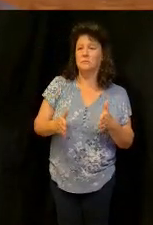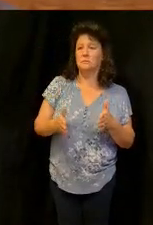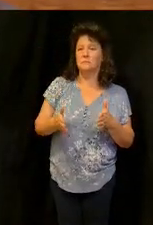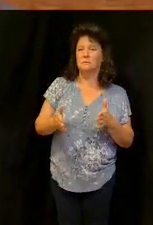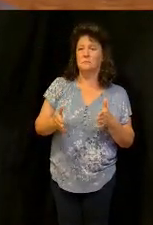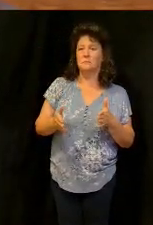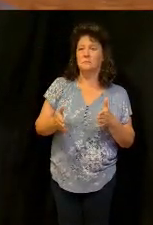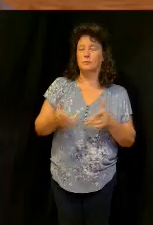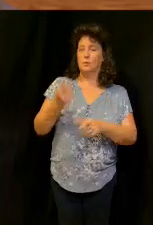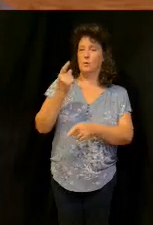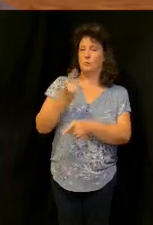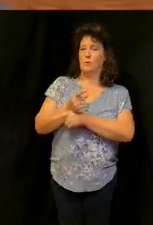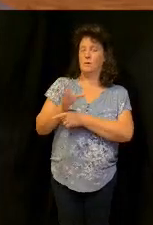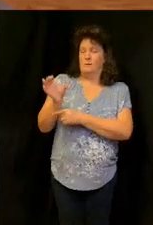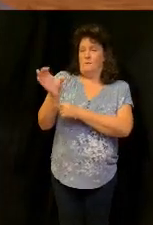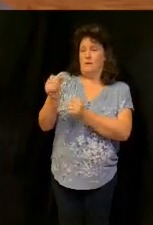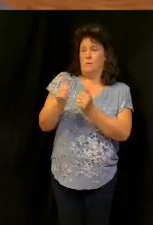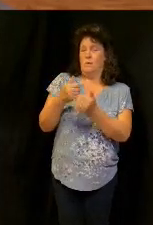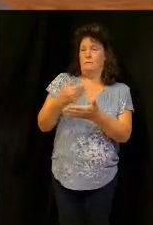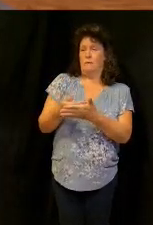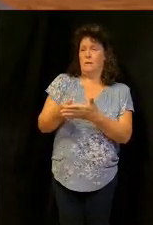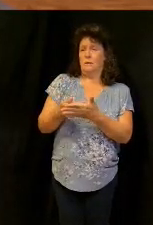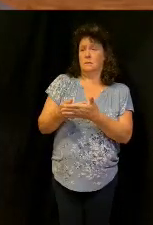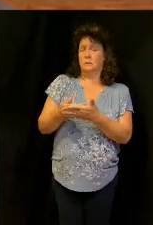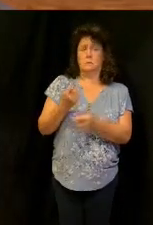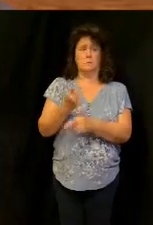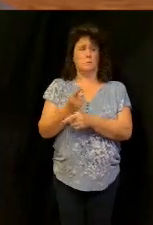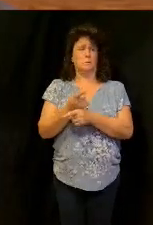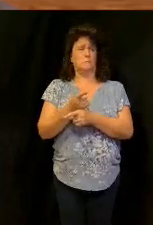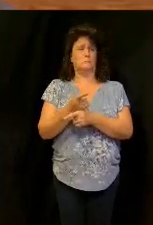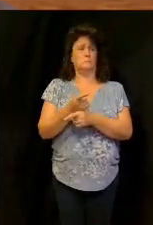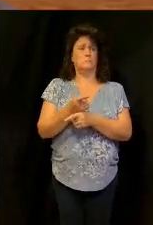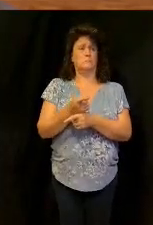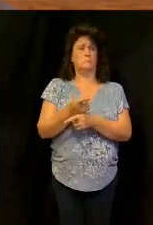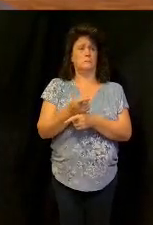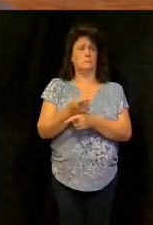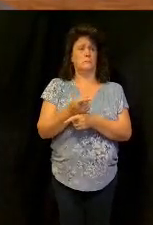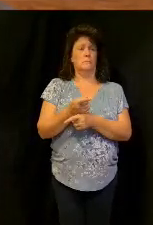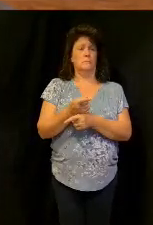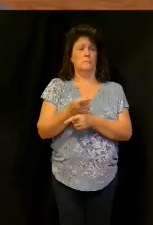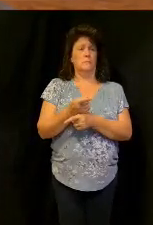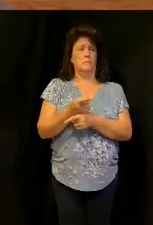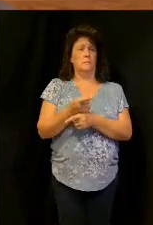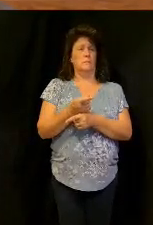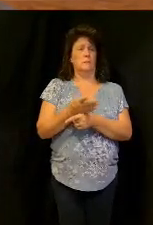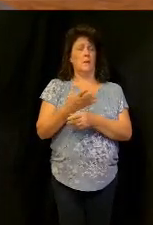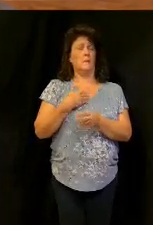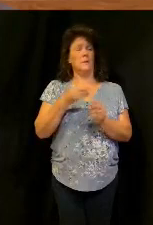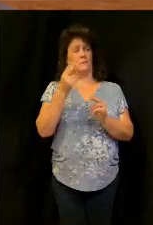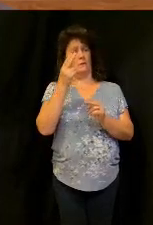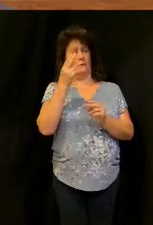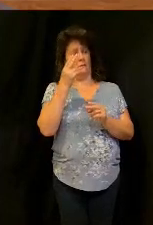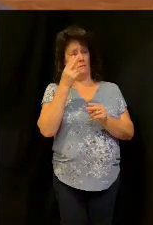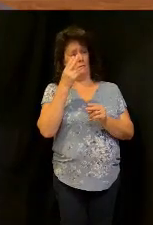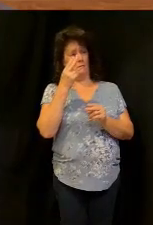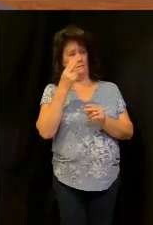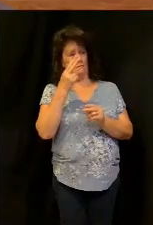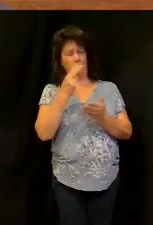investments with your finances so man you know what before you go listen I'm just being honest with you can just be honest about your pastor come on now